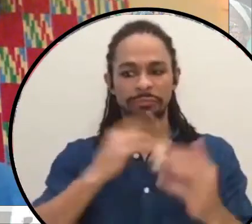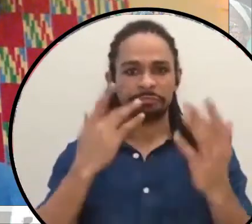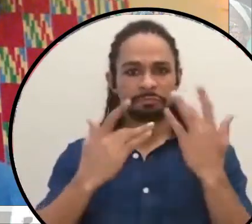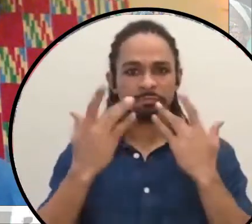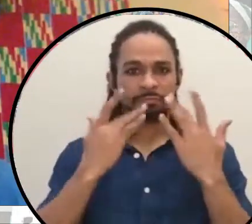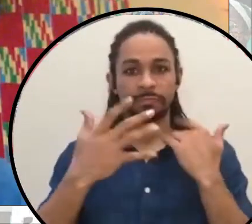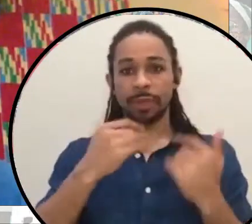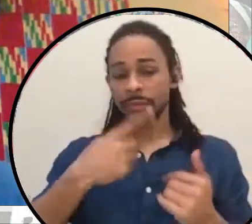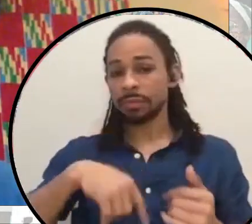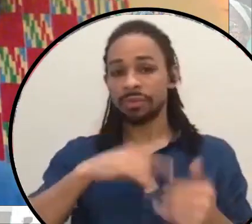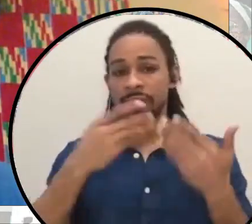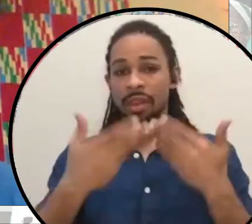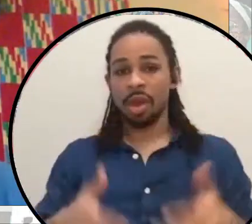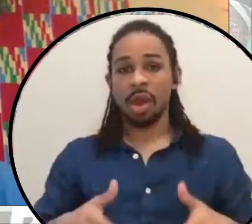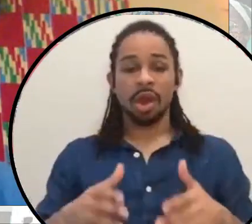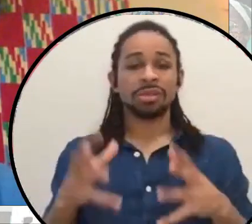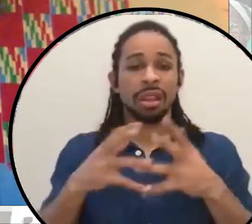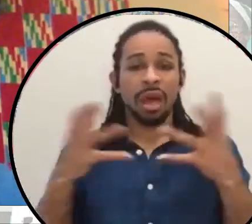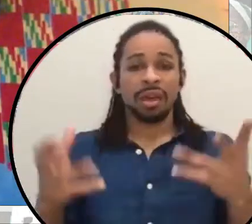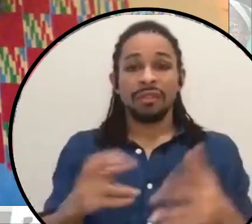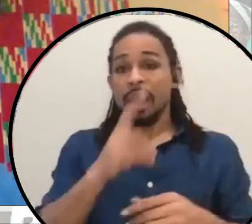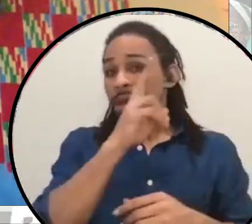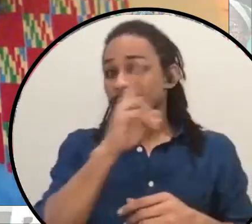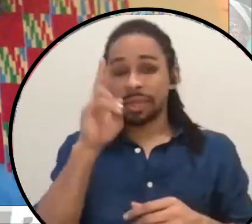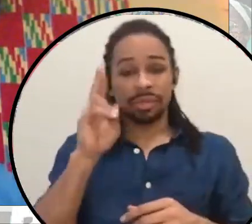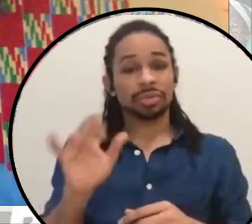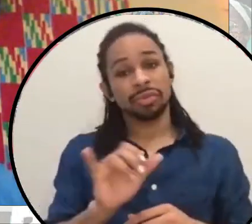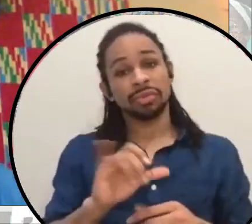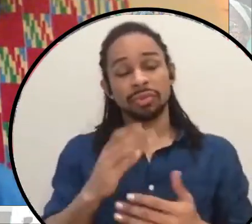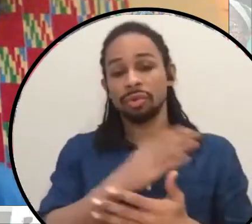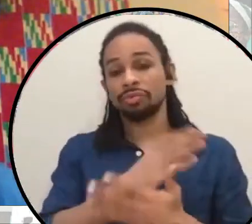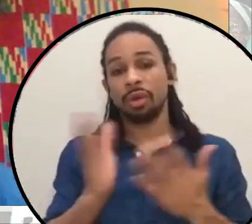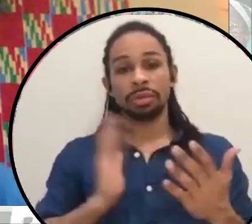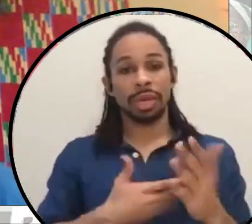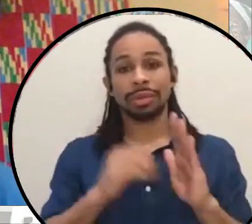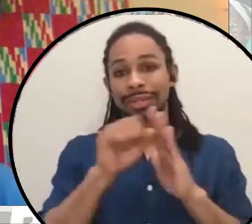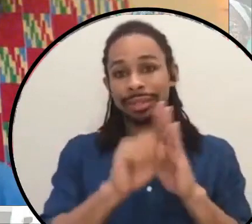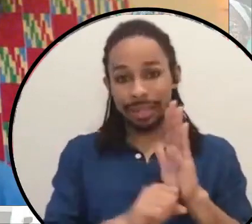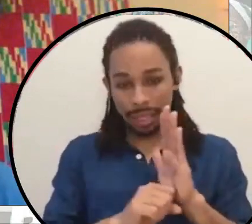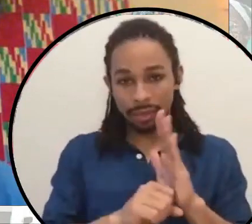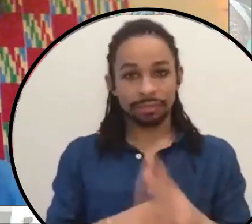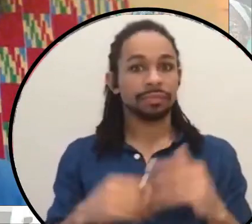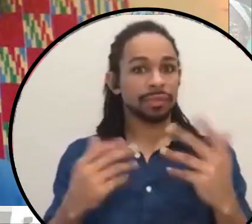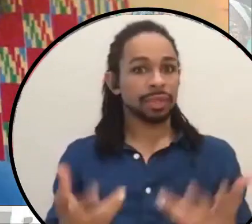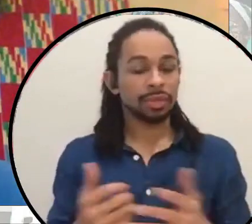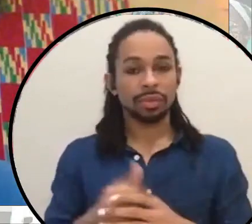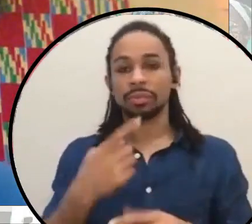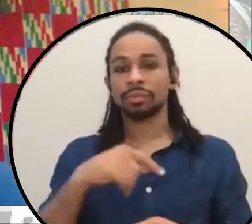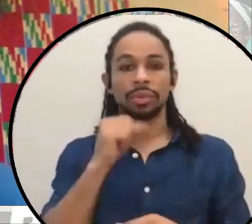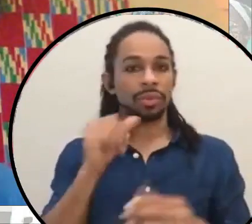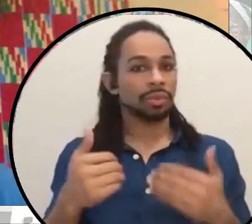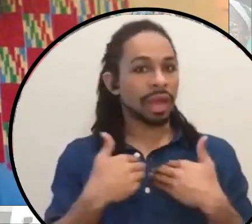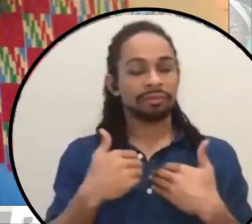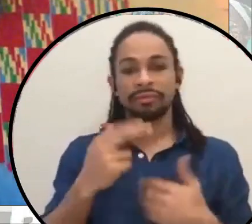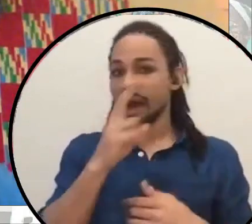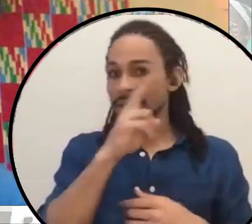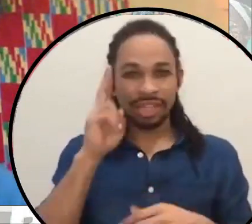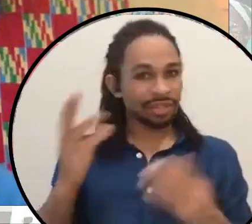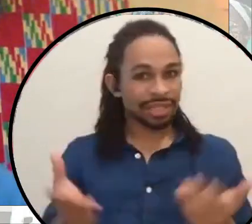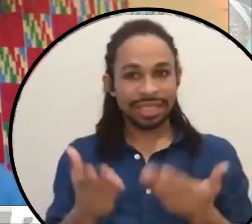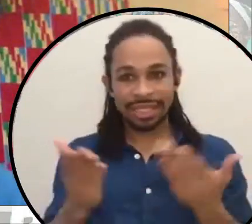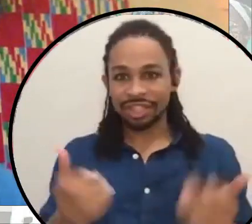lost a lot of just hospitals, you know, across our whole state. And so, you know, we don't even have a hospital here